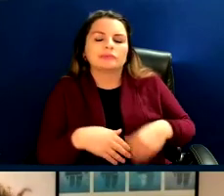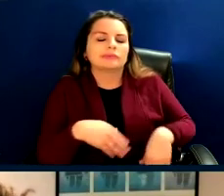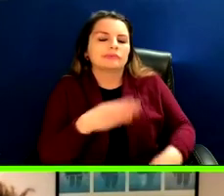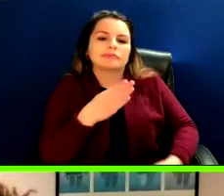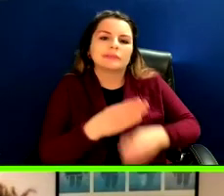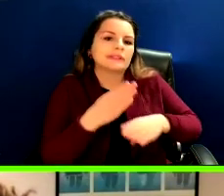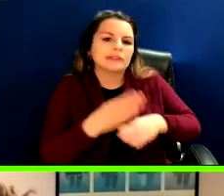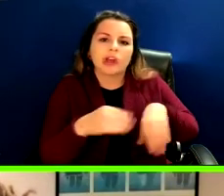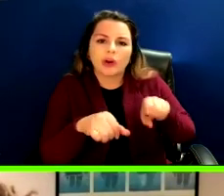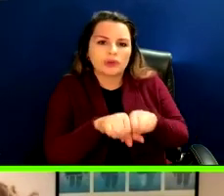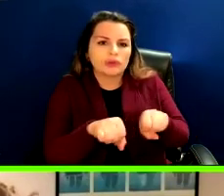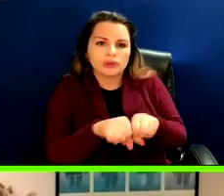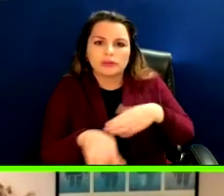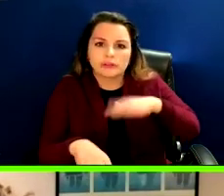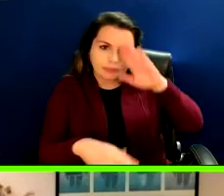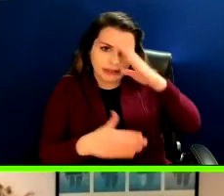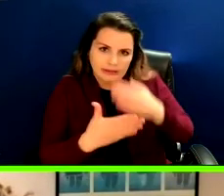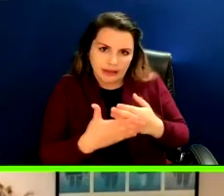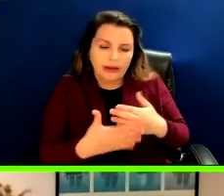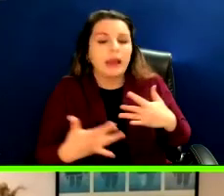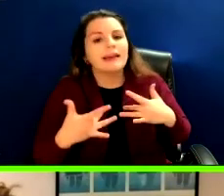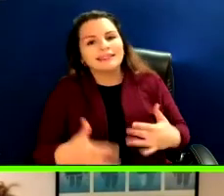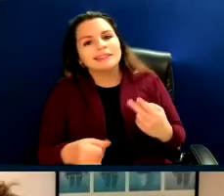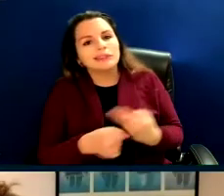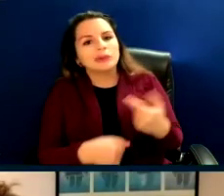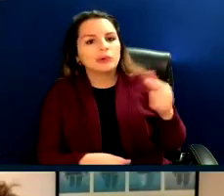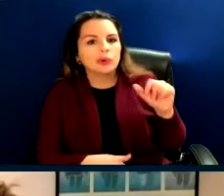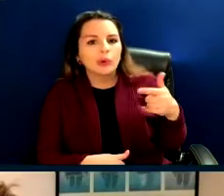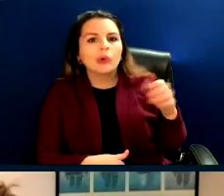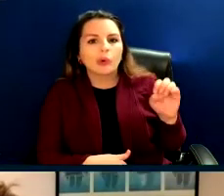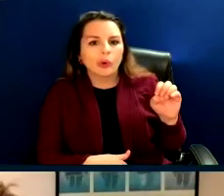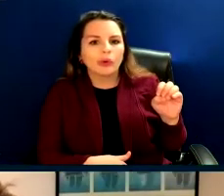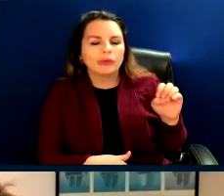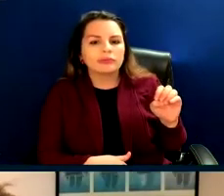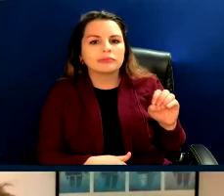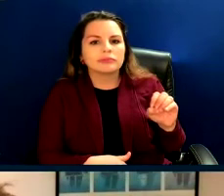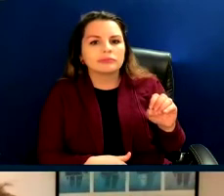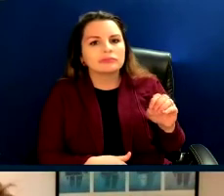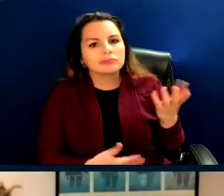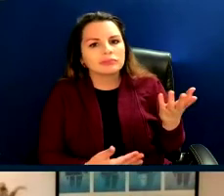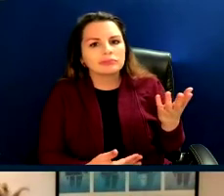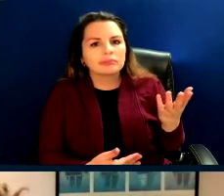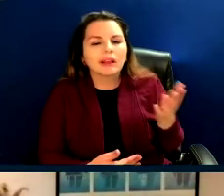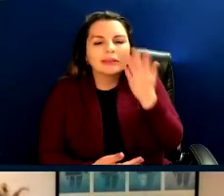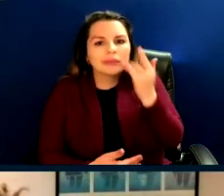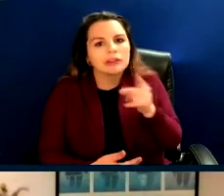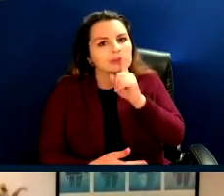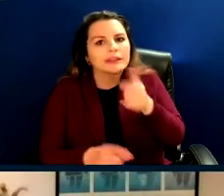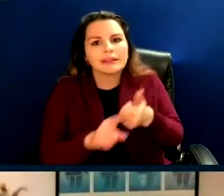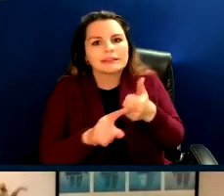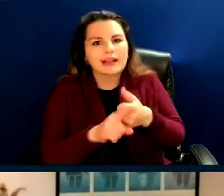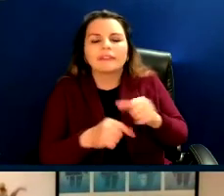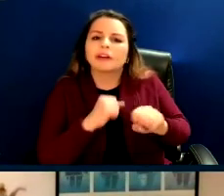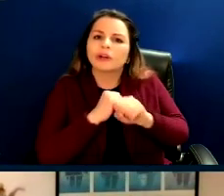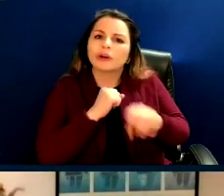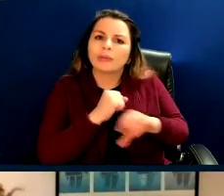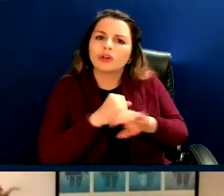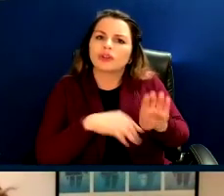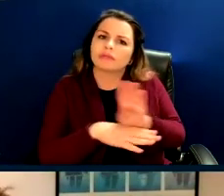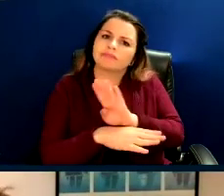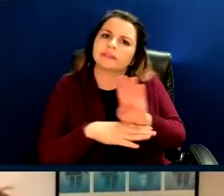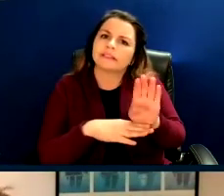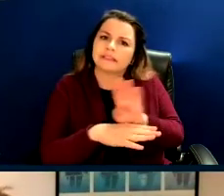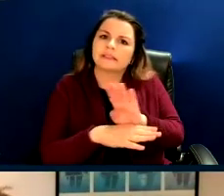I will use a search engine. I'll use something like Google because I know that it is a commercial advertising space